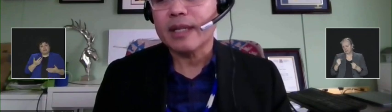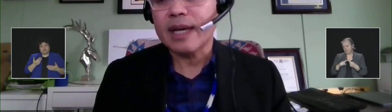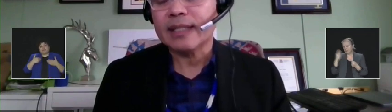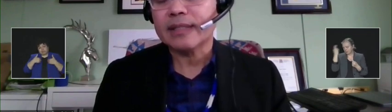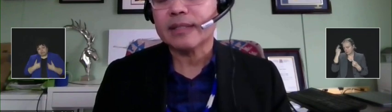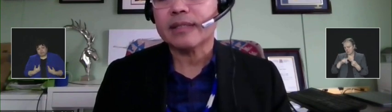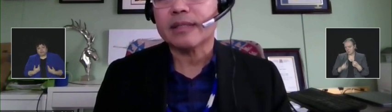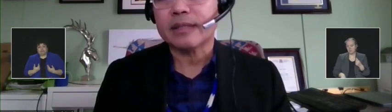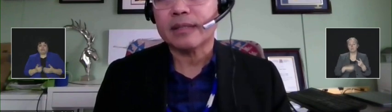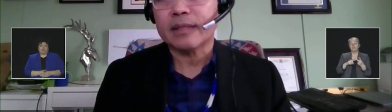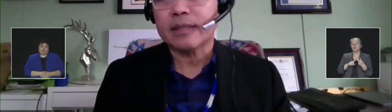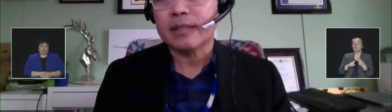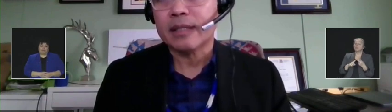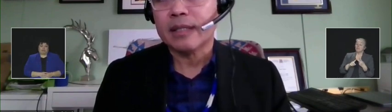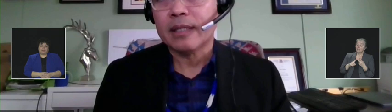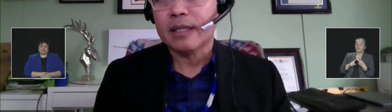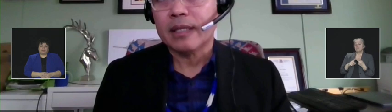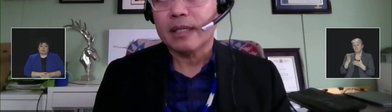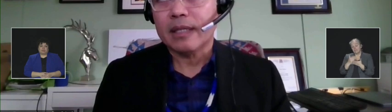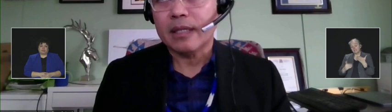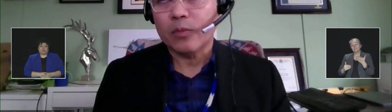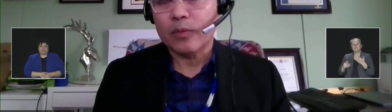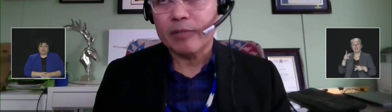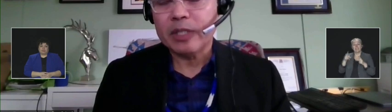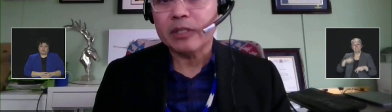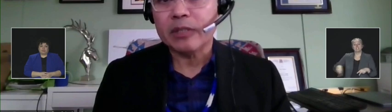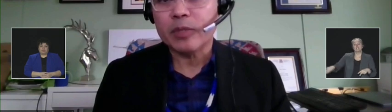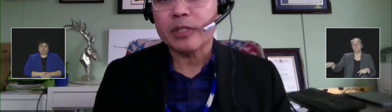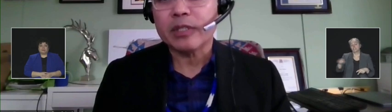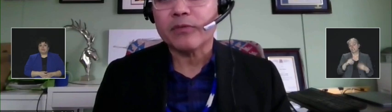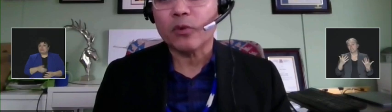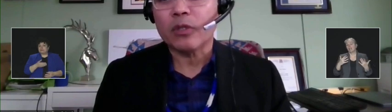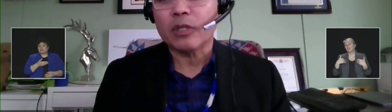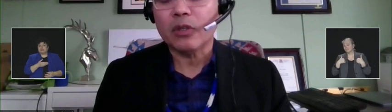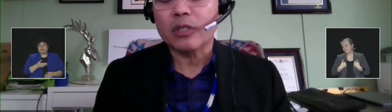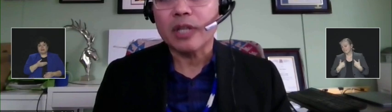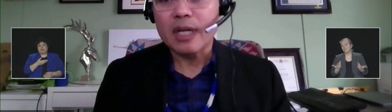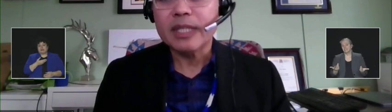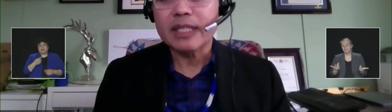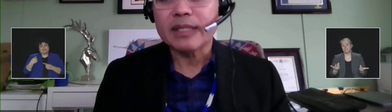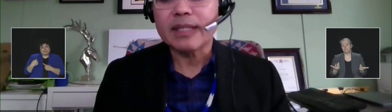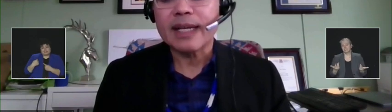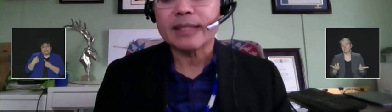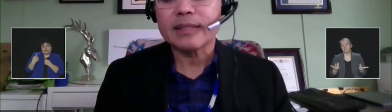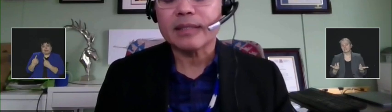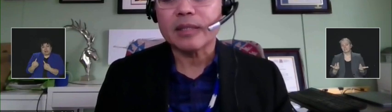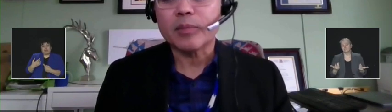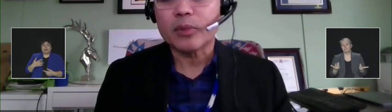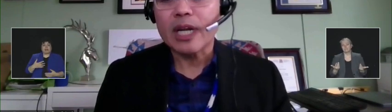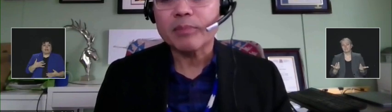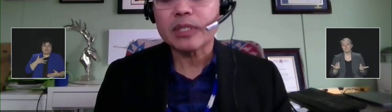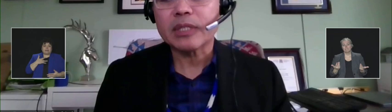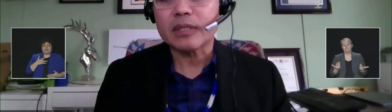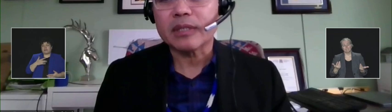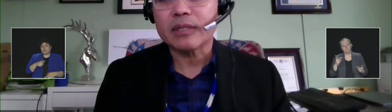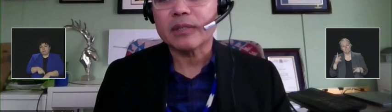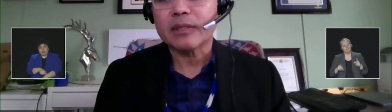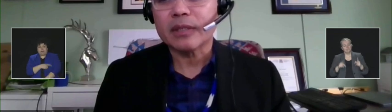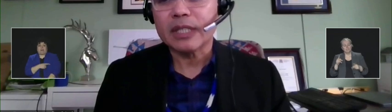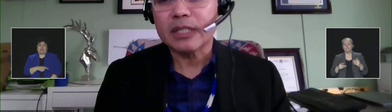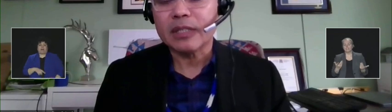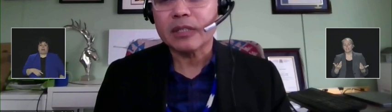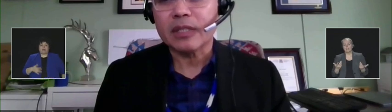that they've been dealing with this for a long time and that perhaps